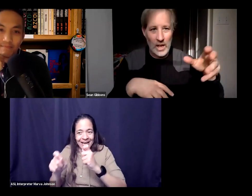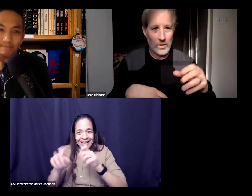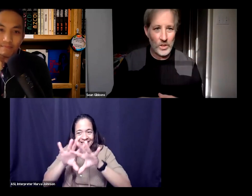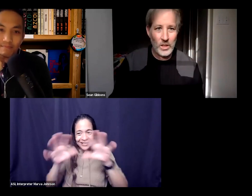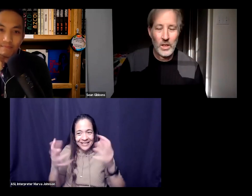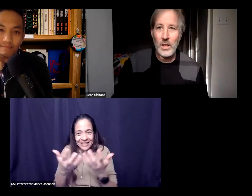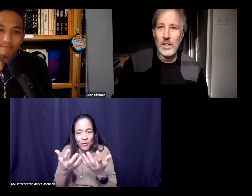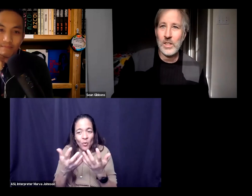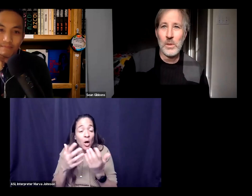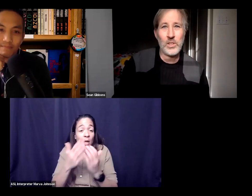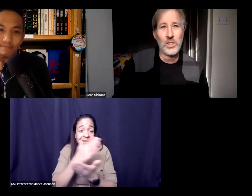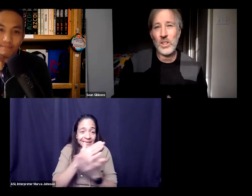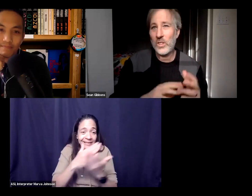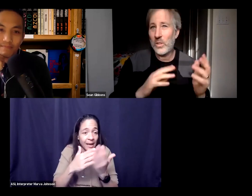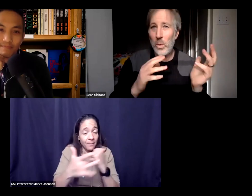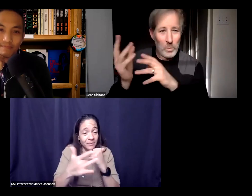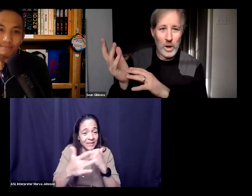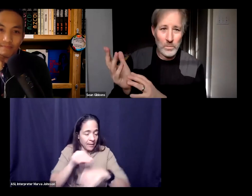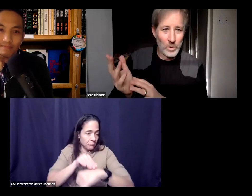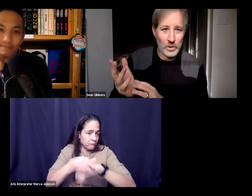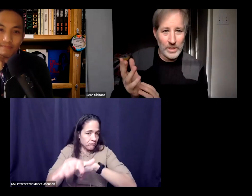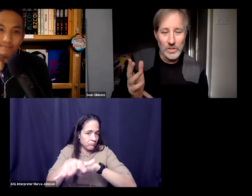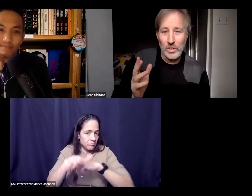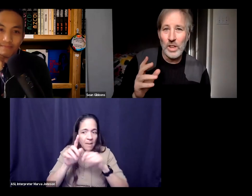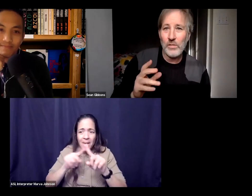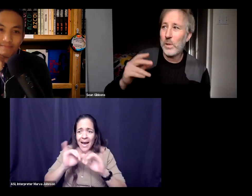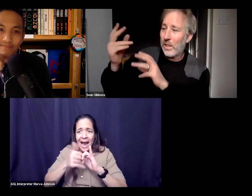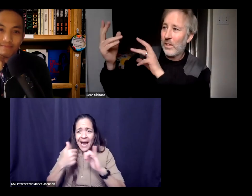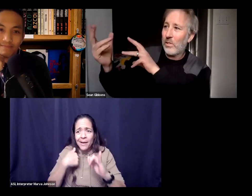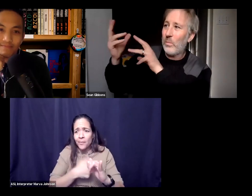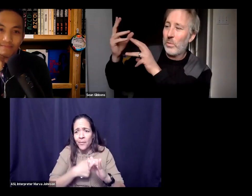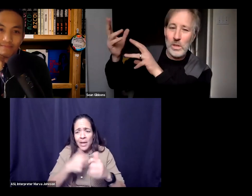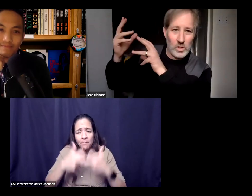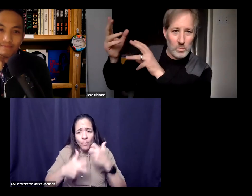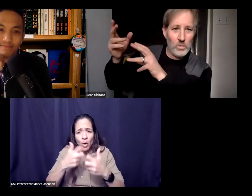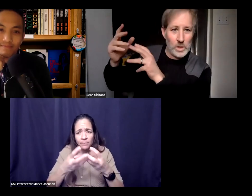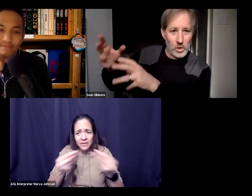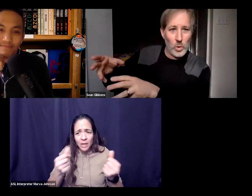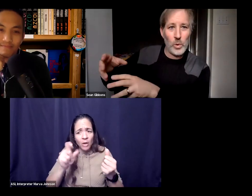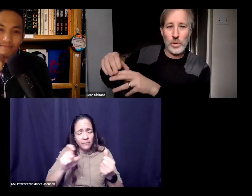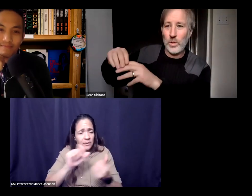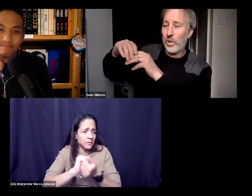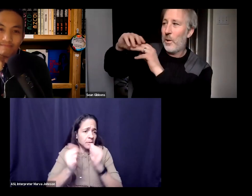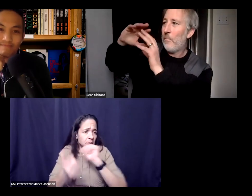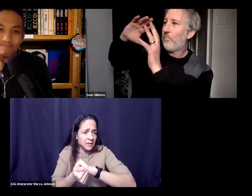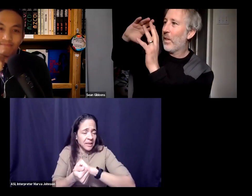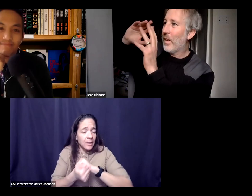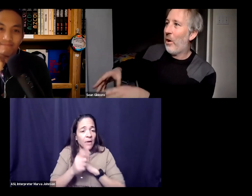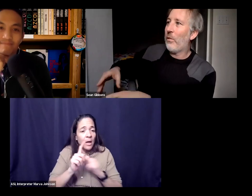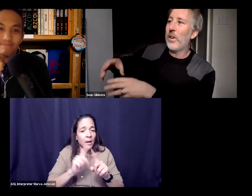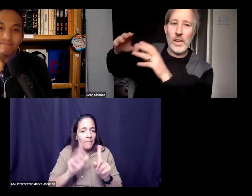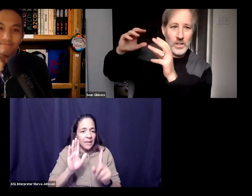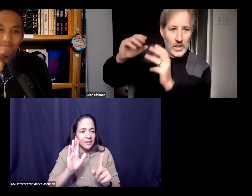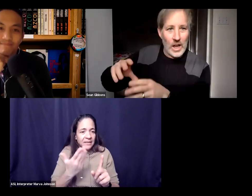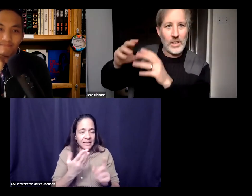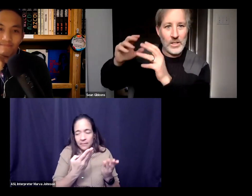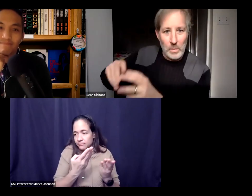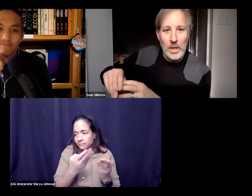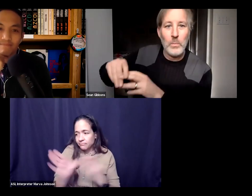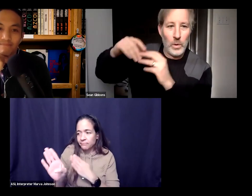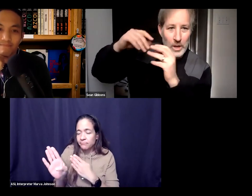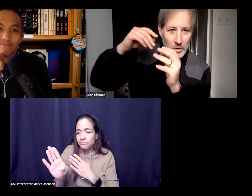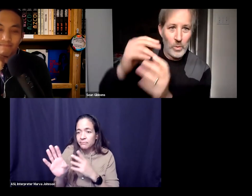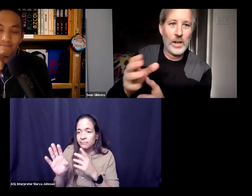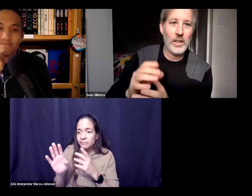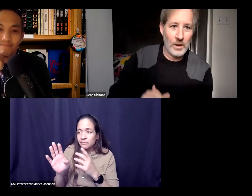that's because of technology some of that's just because the way we problem solve needs to shift but that there seems to be this movement towards galvanizing lots